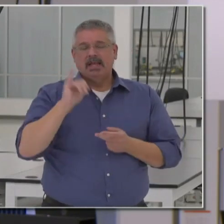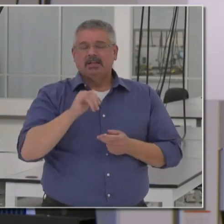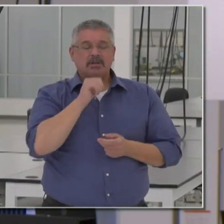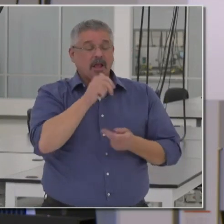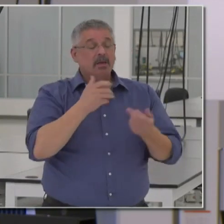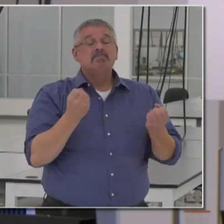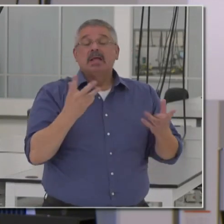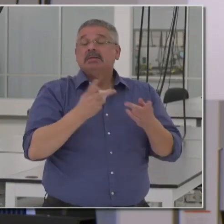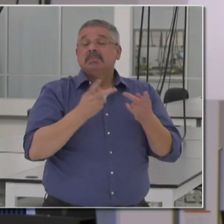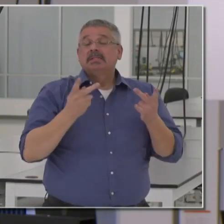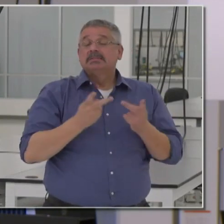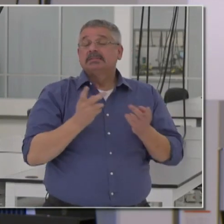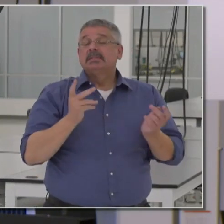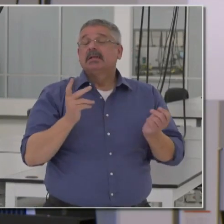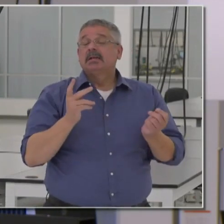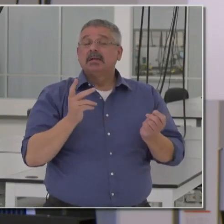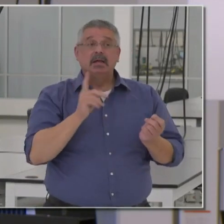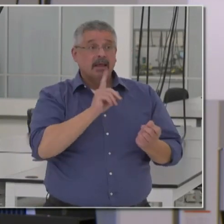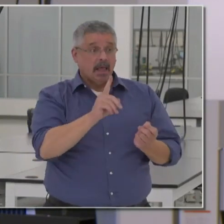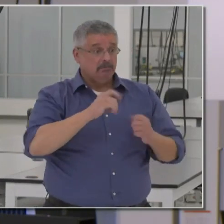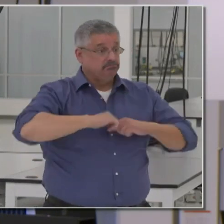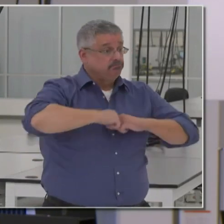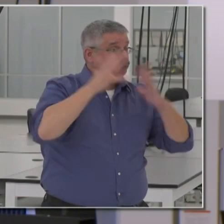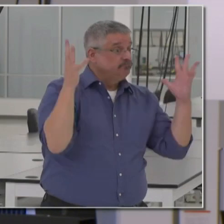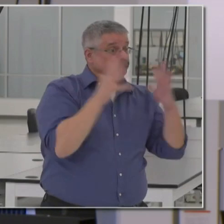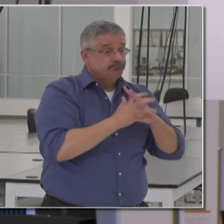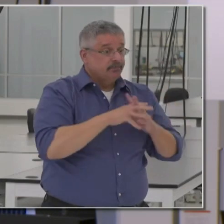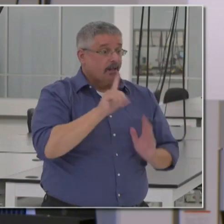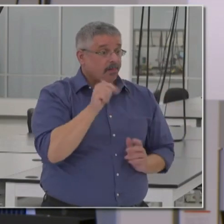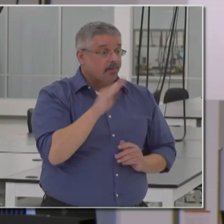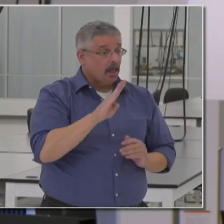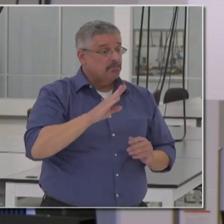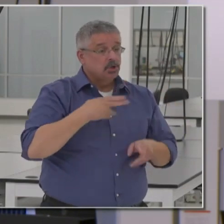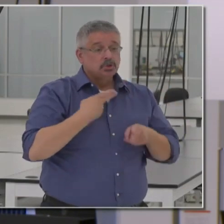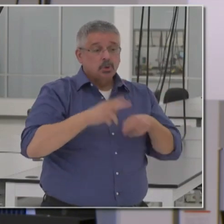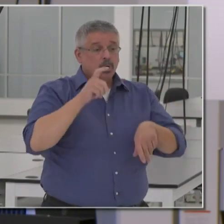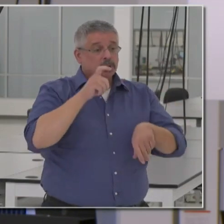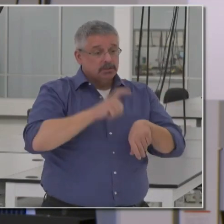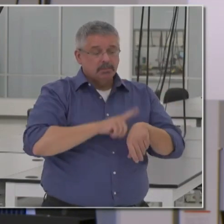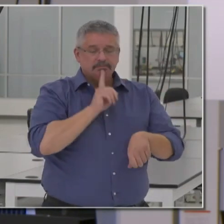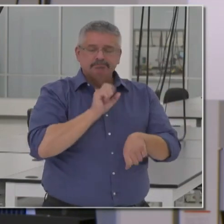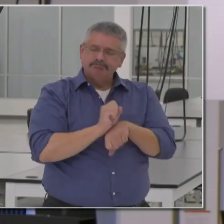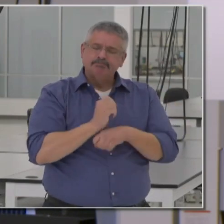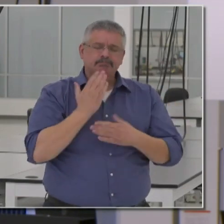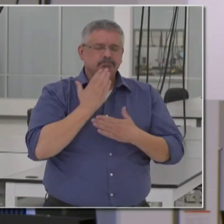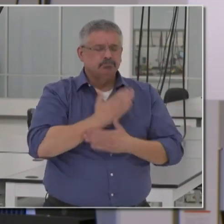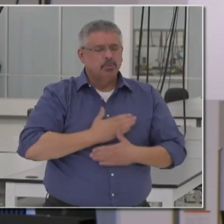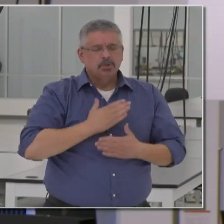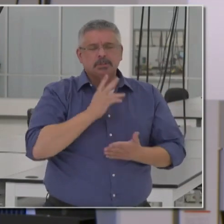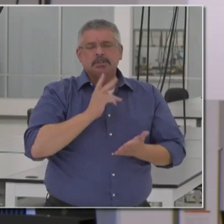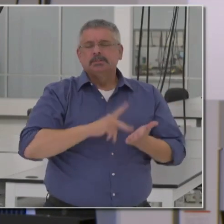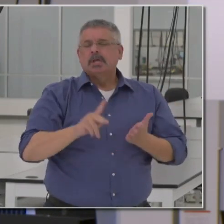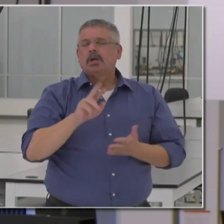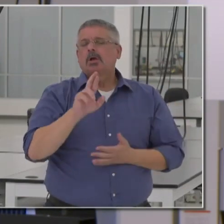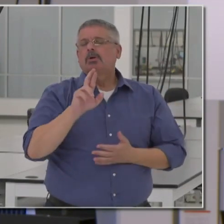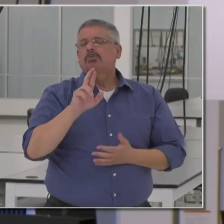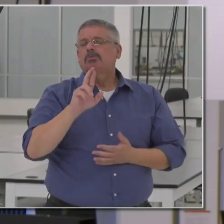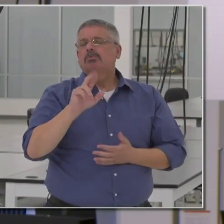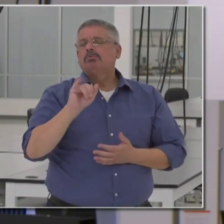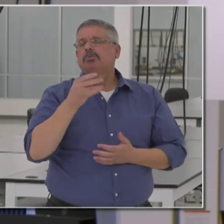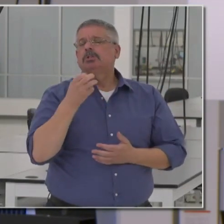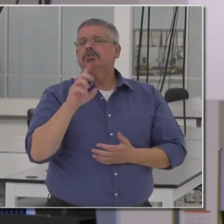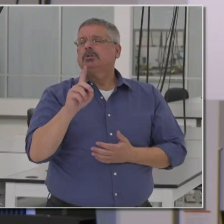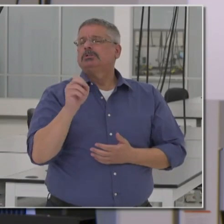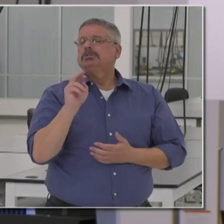Not many places can bring a lab up in this short amount of time and a deeper appreciation to Secretary Richardson for her